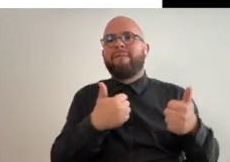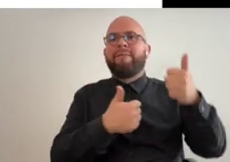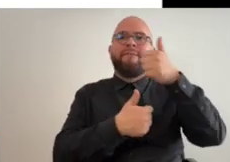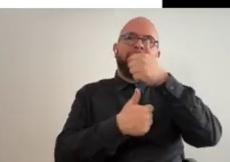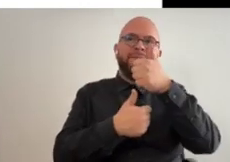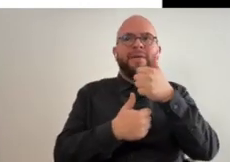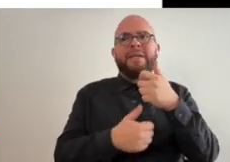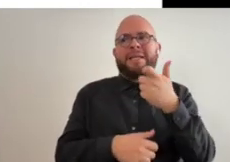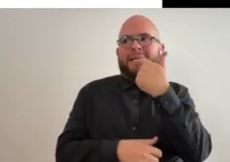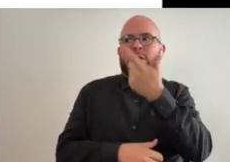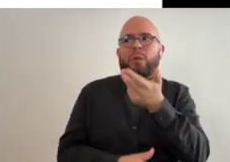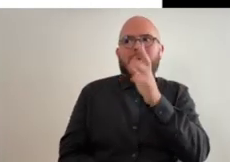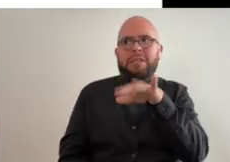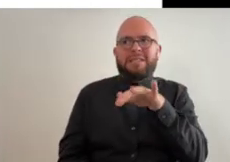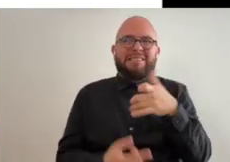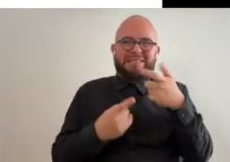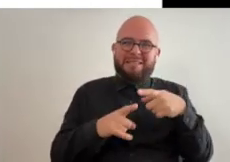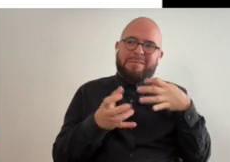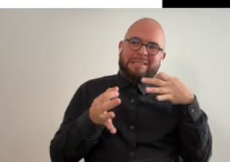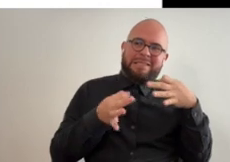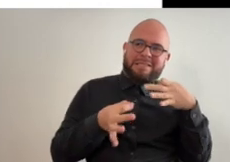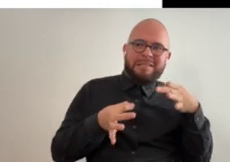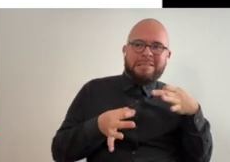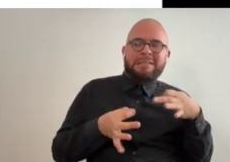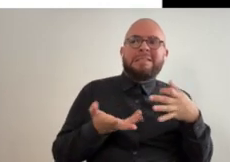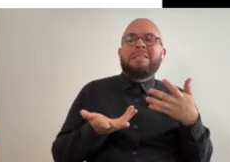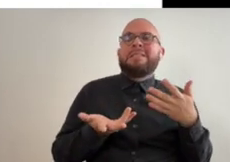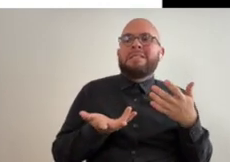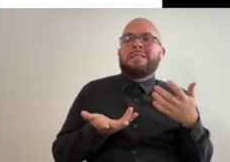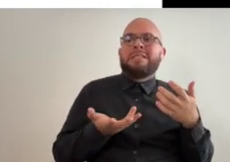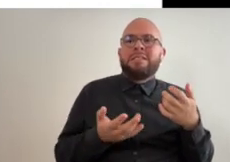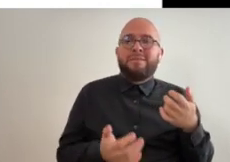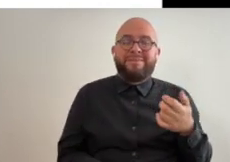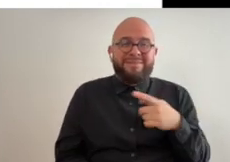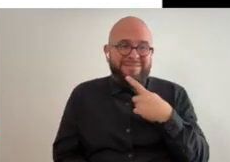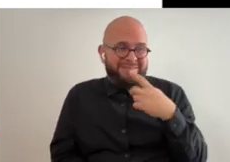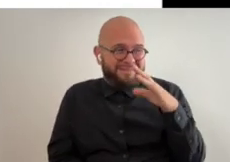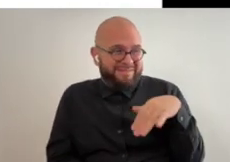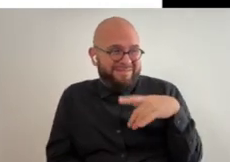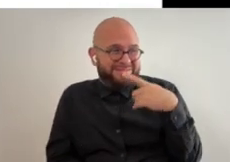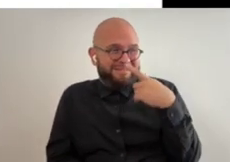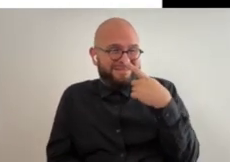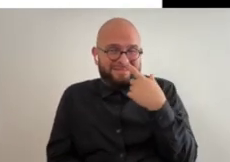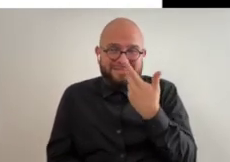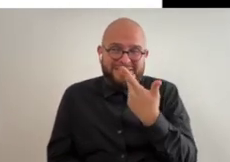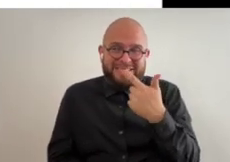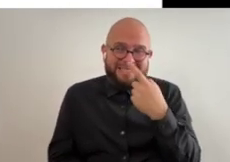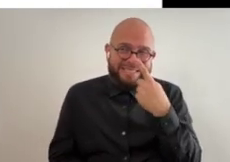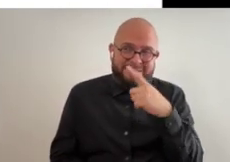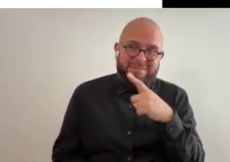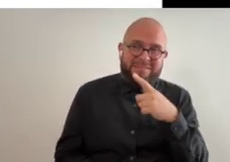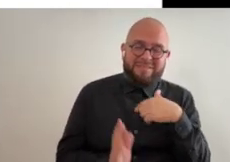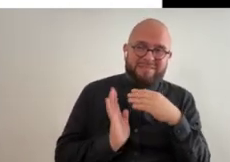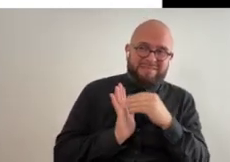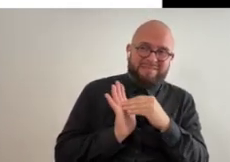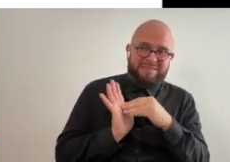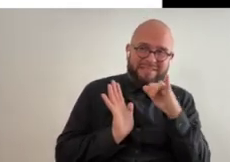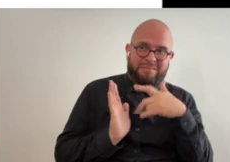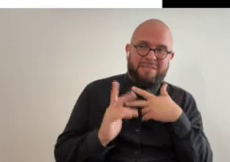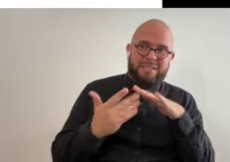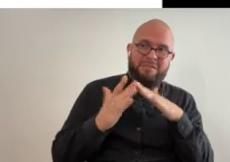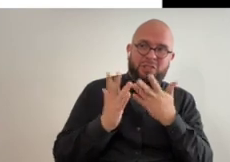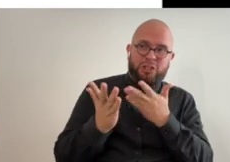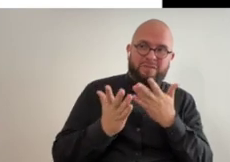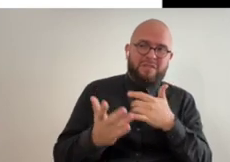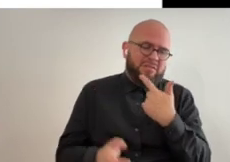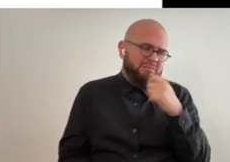at that time and told her what had happened and was like can i just whatever i do for you could i use that as